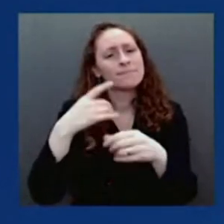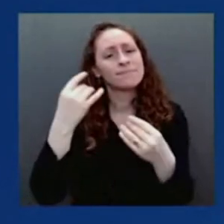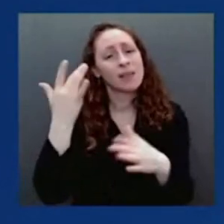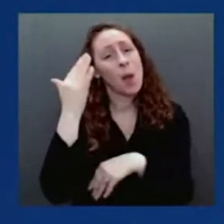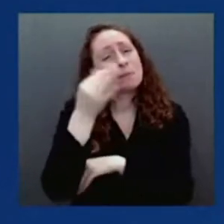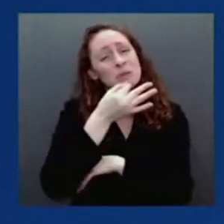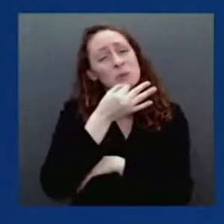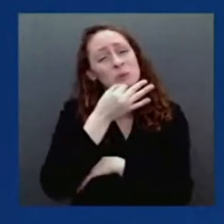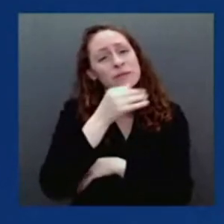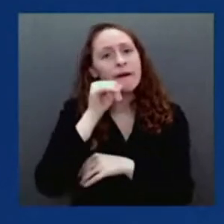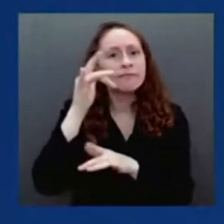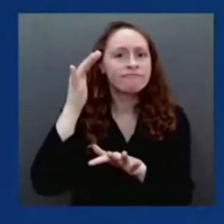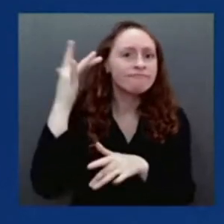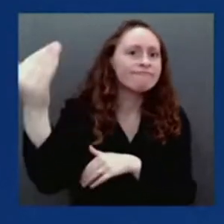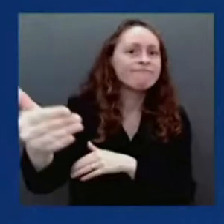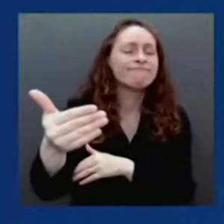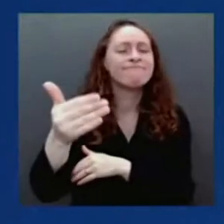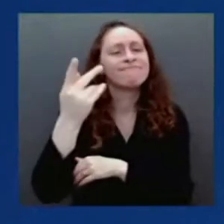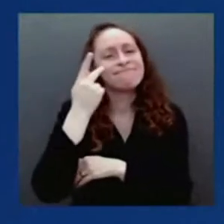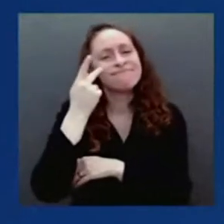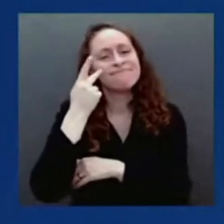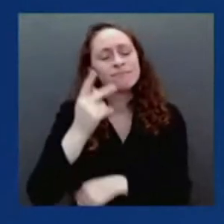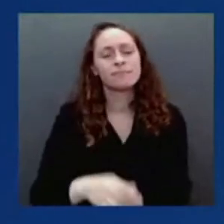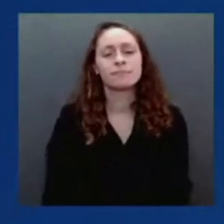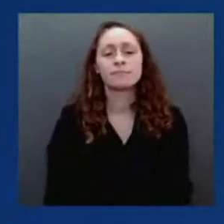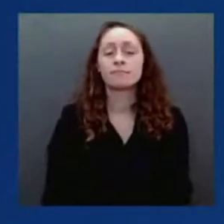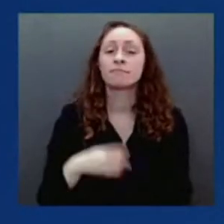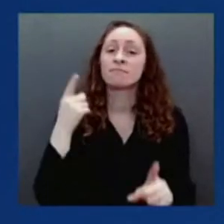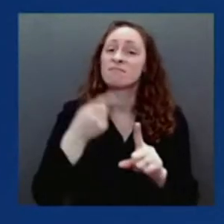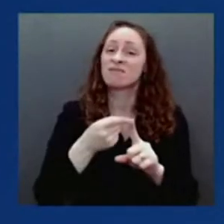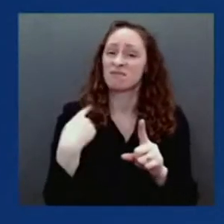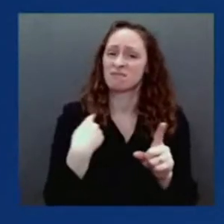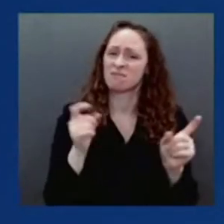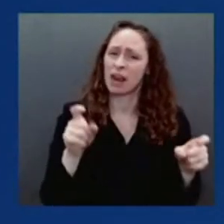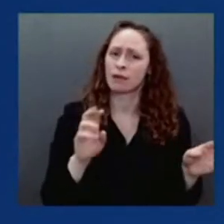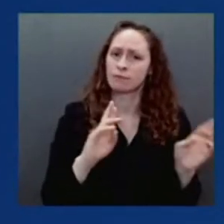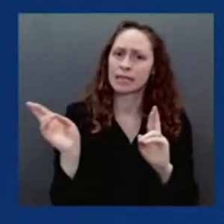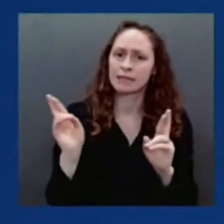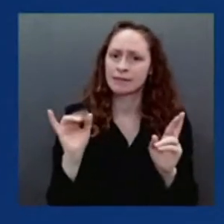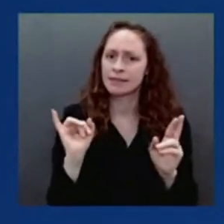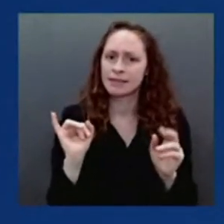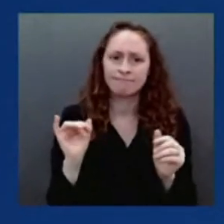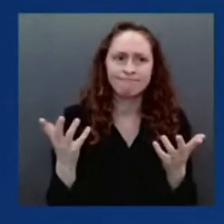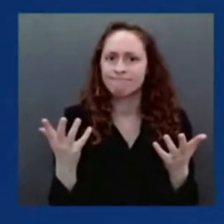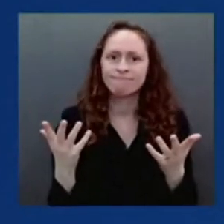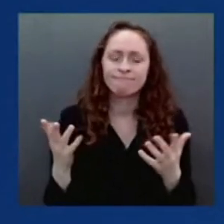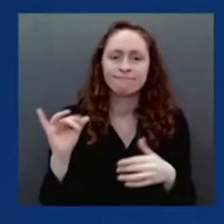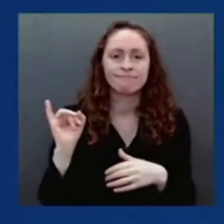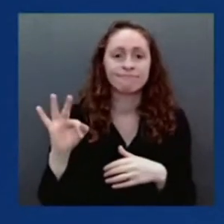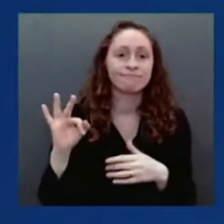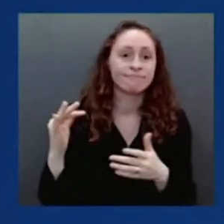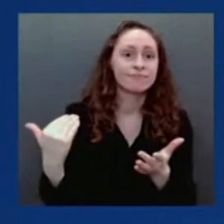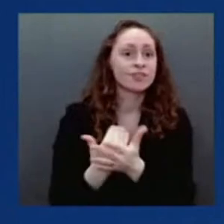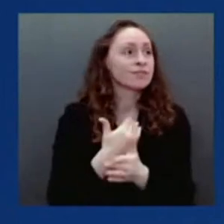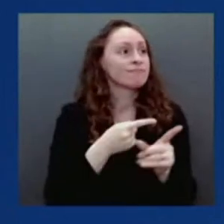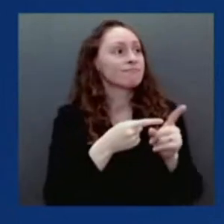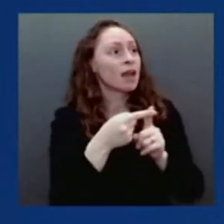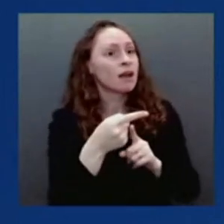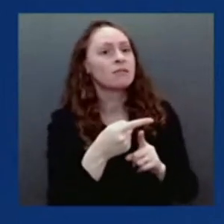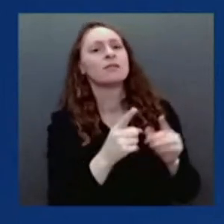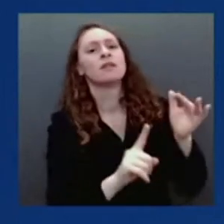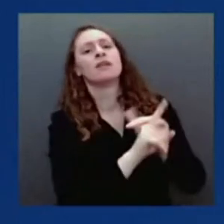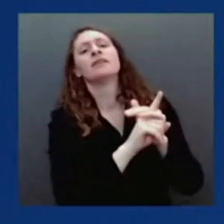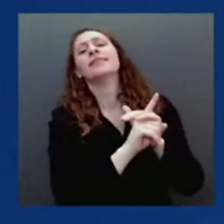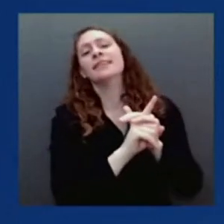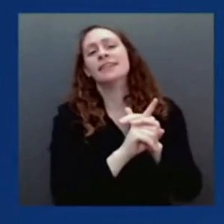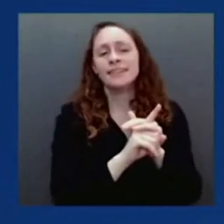possibility that there may be a variant that will make that timetable turn around. And so that's the reason why we're doing all of the things